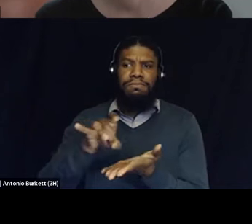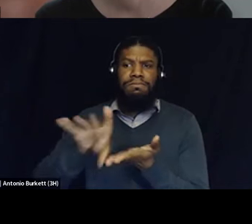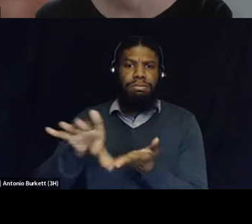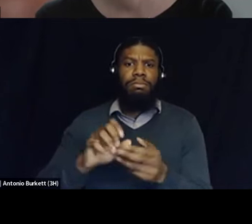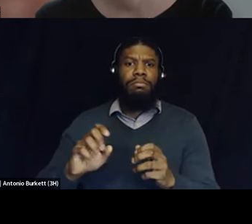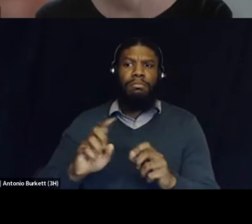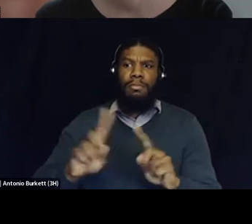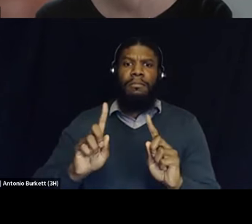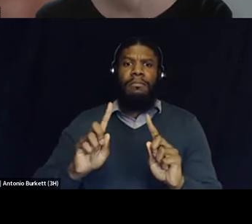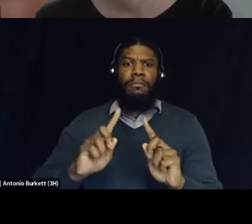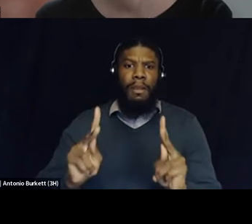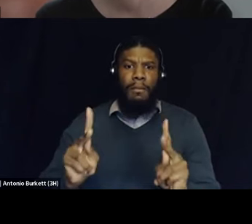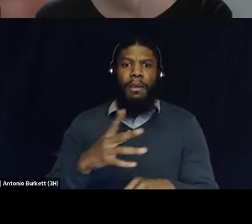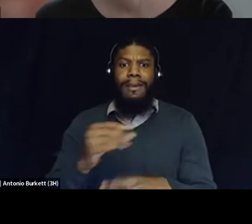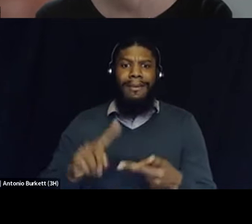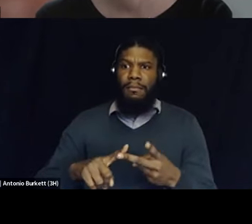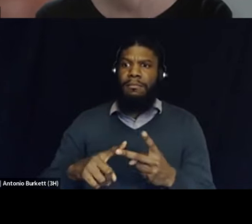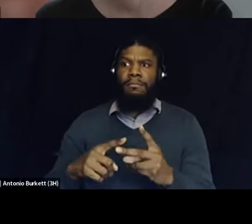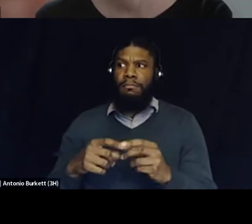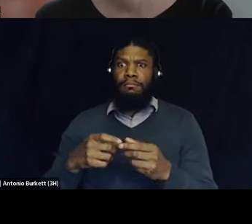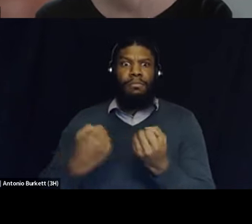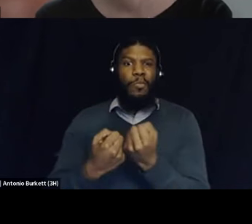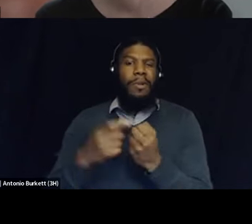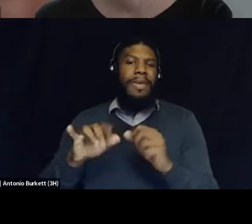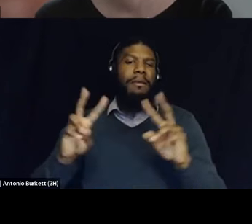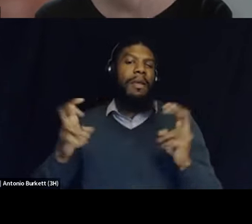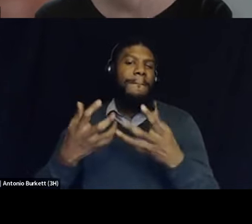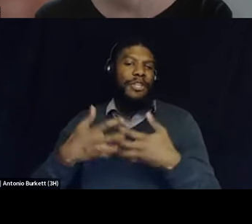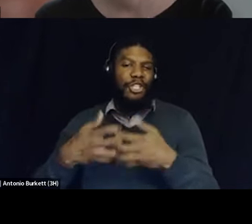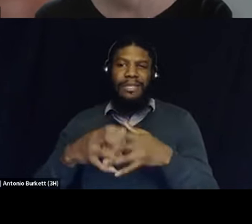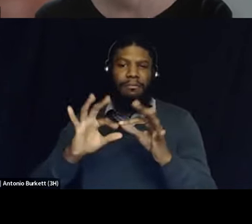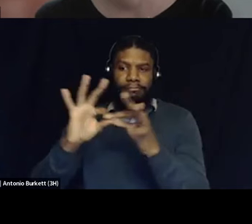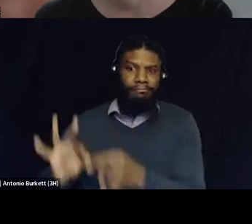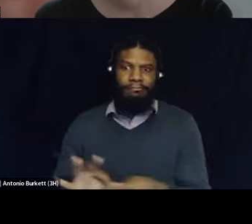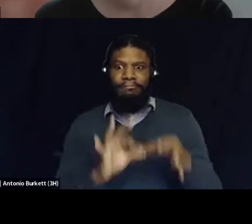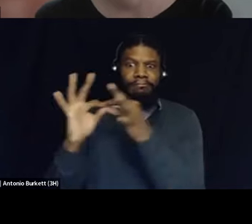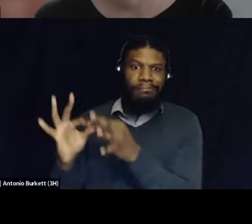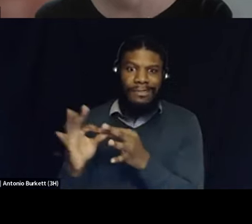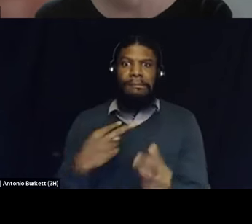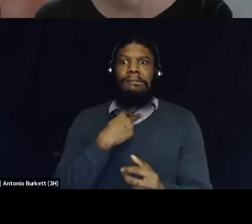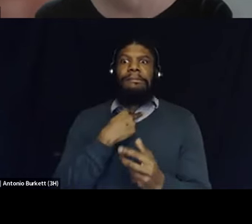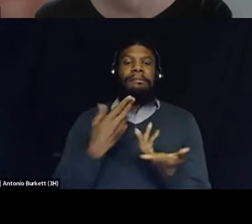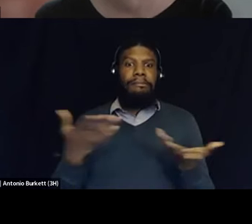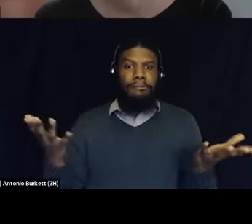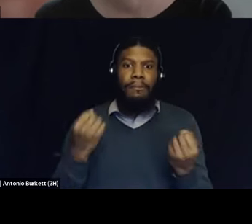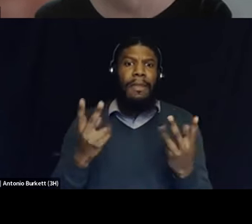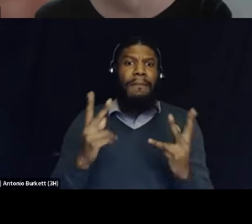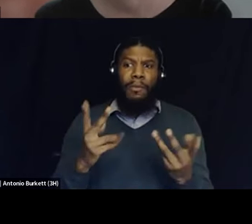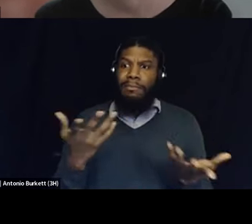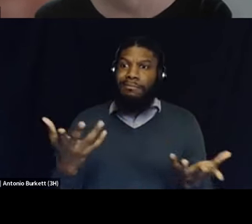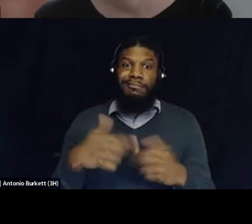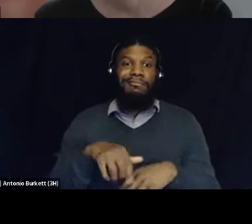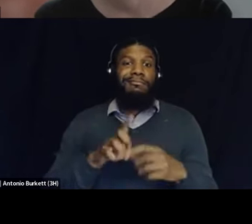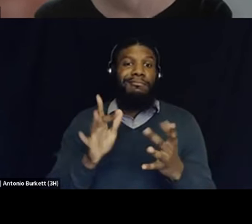And we know that a lot of the folks that get caught up in that machine are folks that have any sort of contact with, you know, local police or the criminal legal